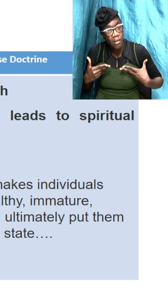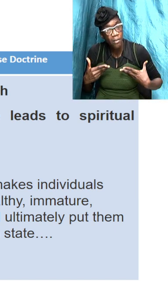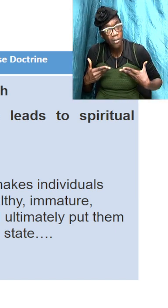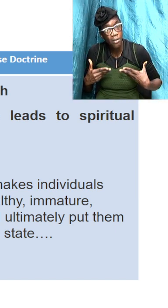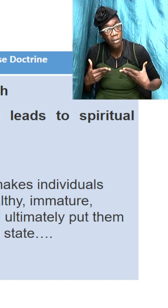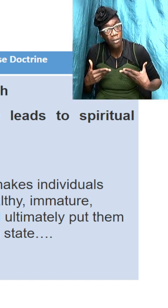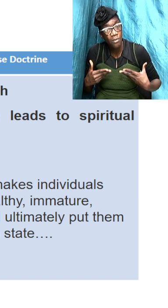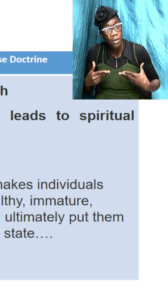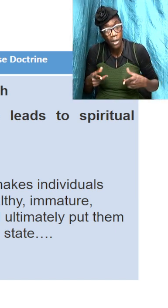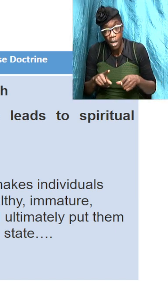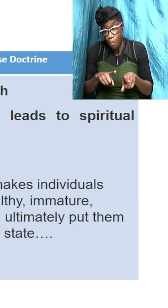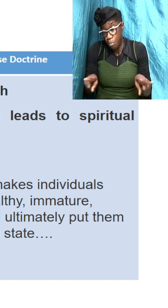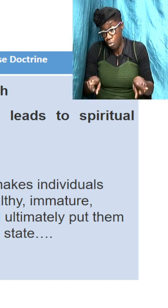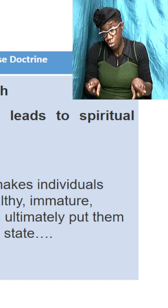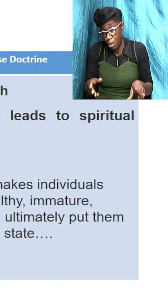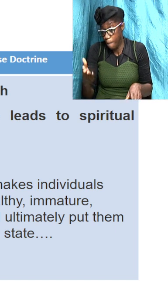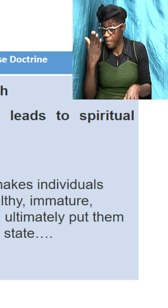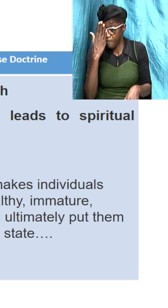but before